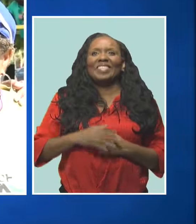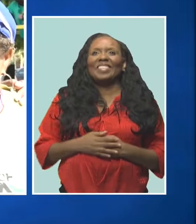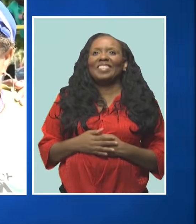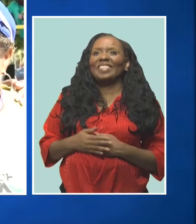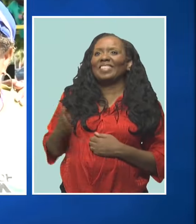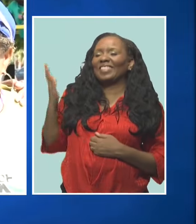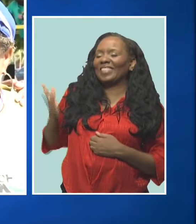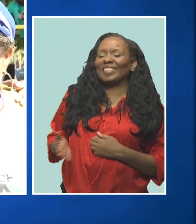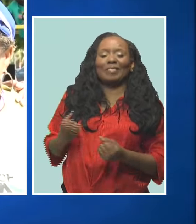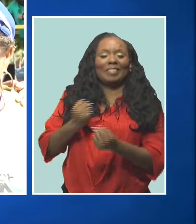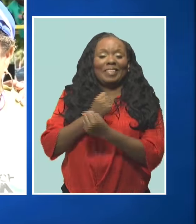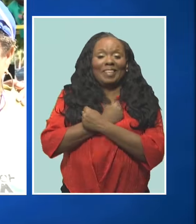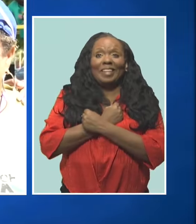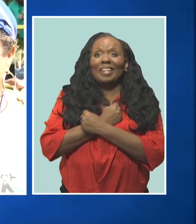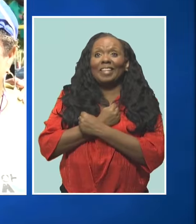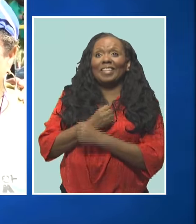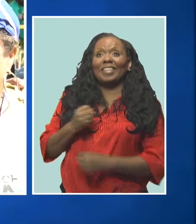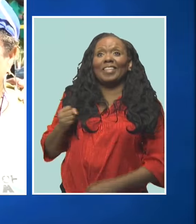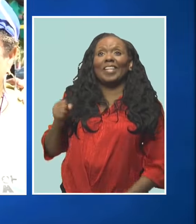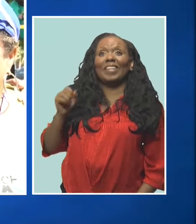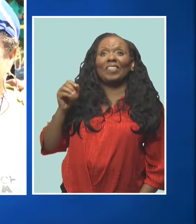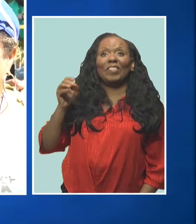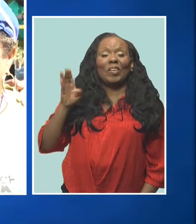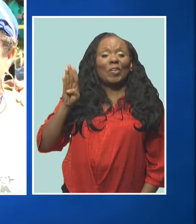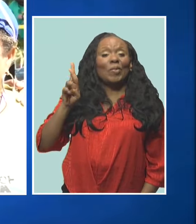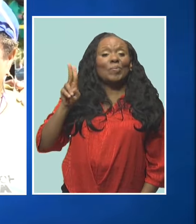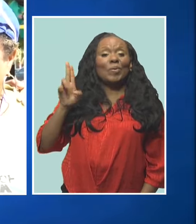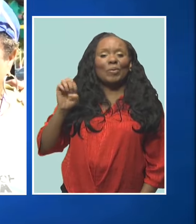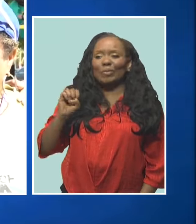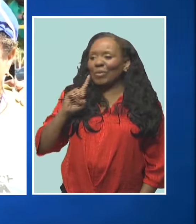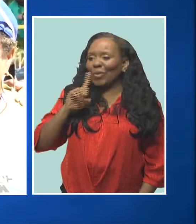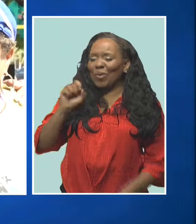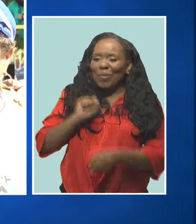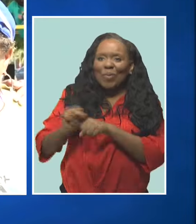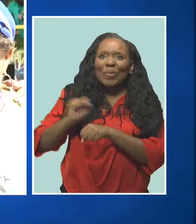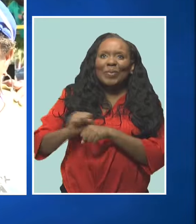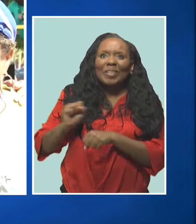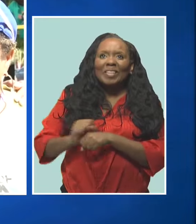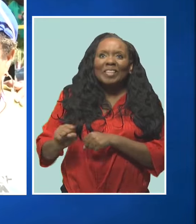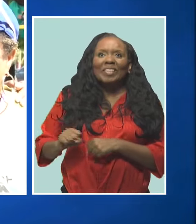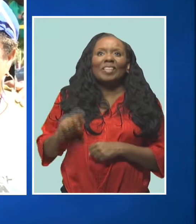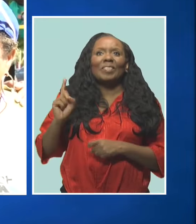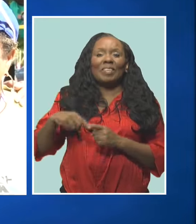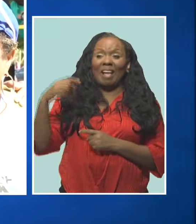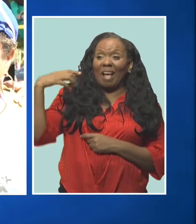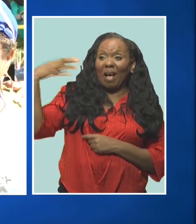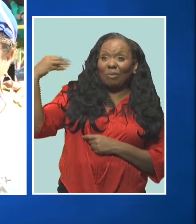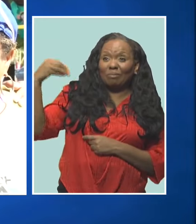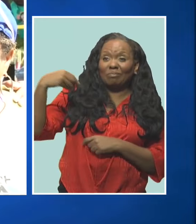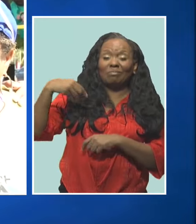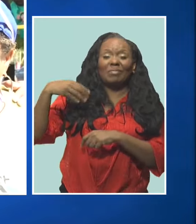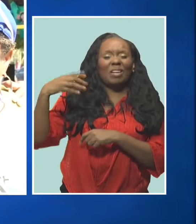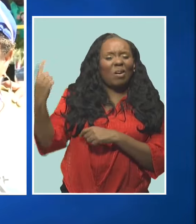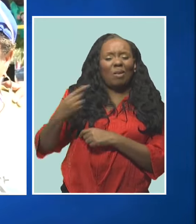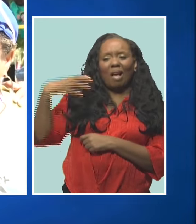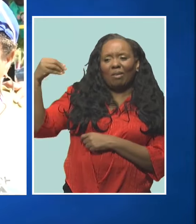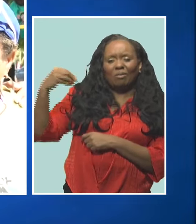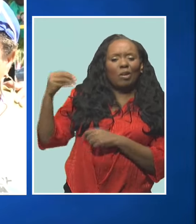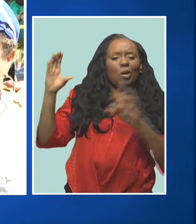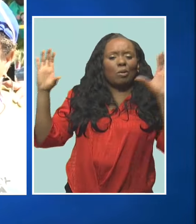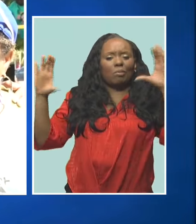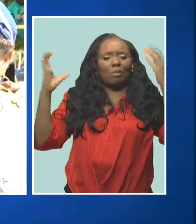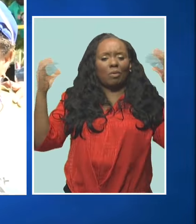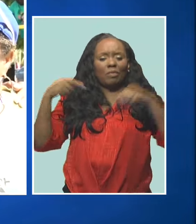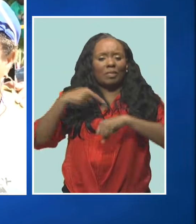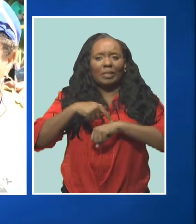Bruce. Bruce is amazingly hardworking. So yes, he's always out when it's Cropover time, but he works really hard. So